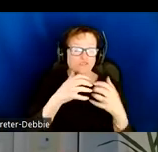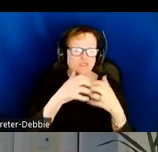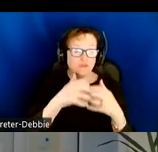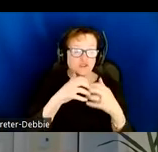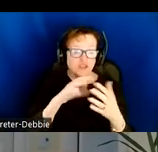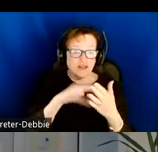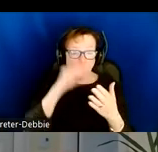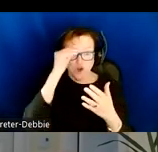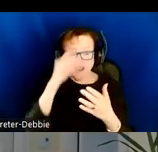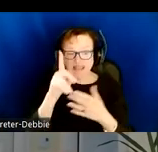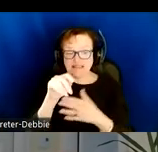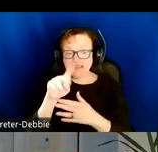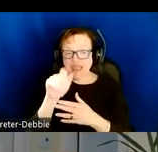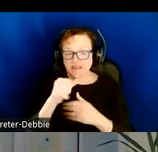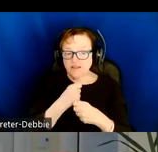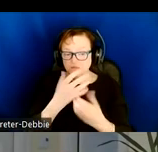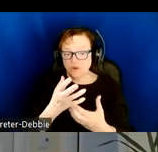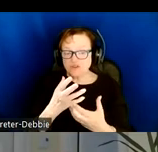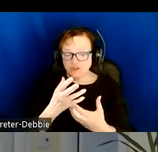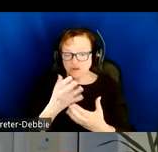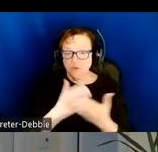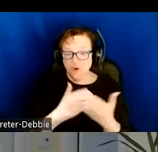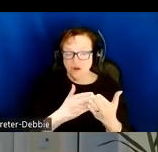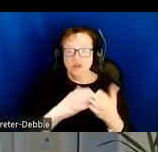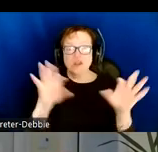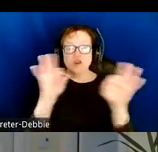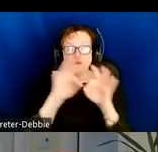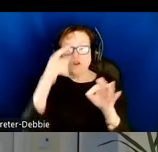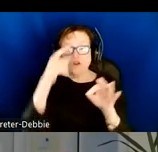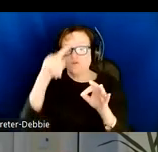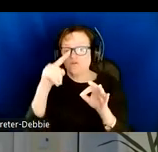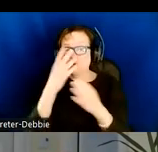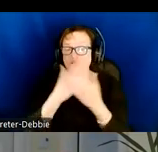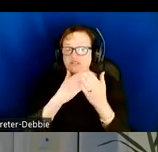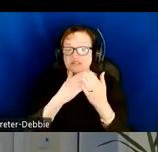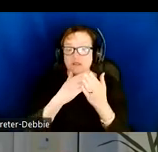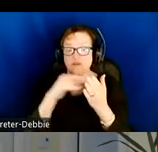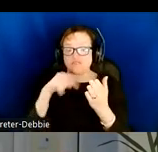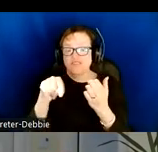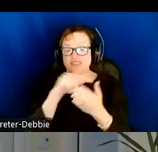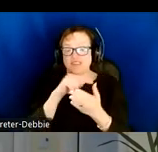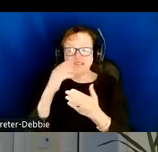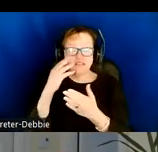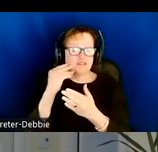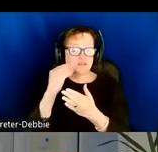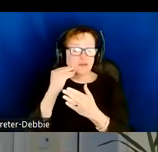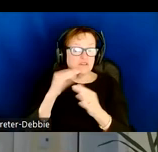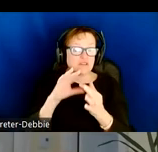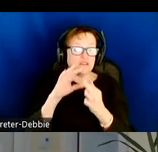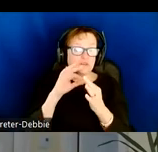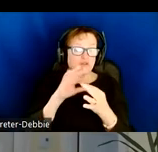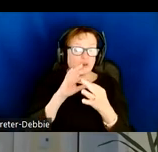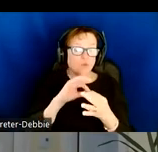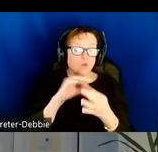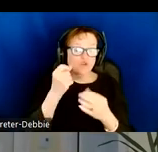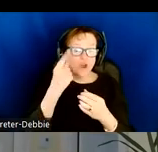extraction elements of the project, which are critical to some of the experiences in particular with regard to understanding